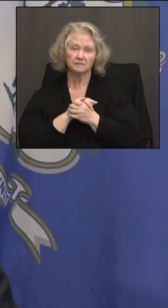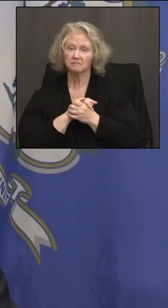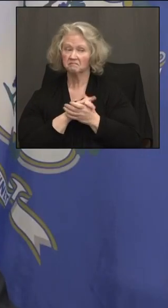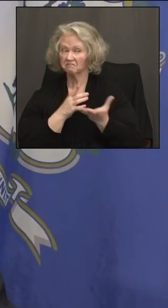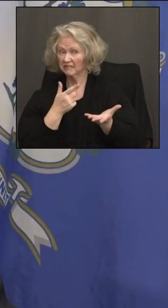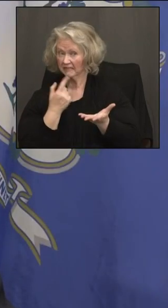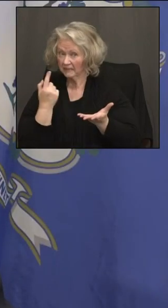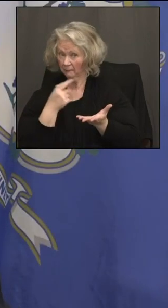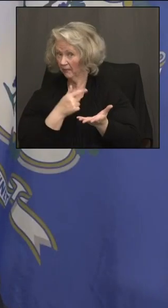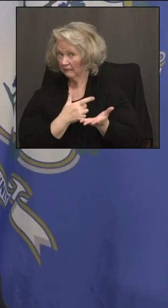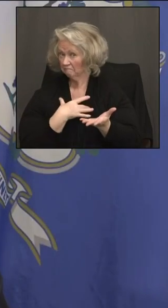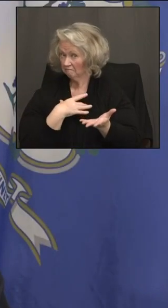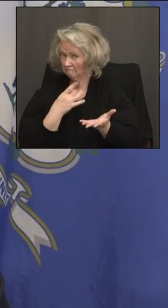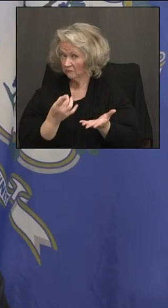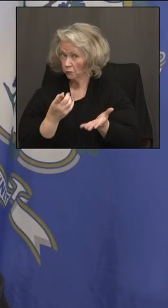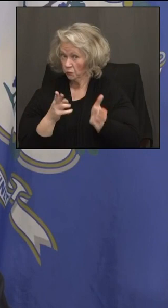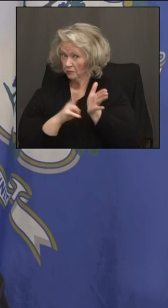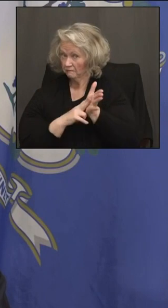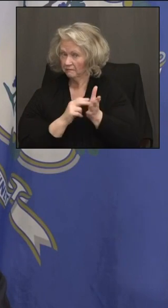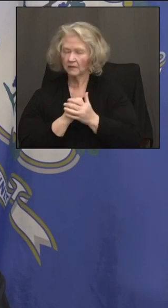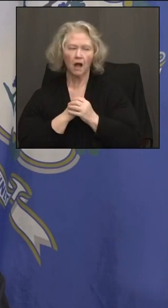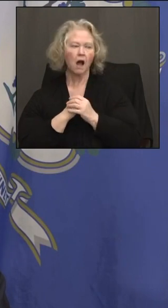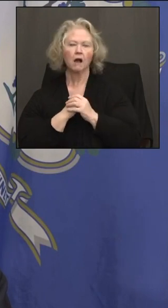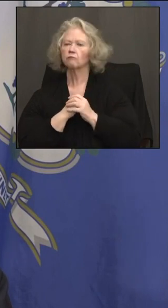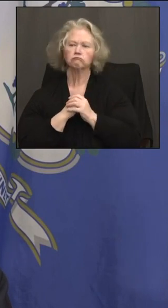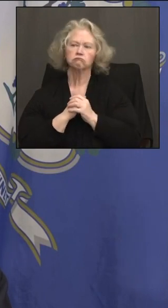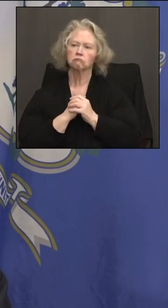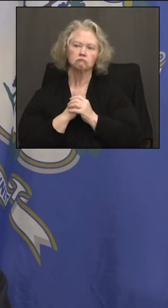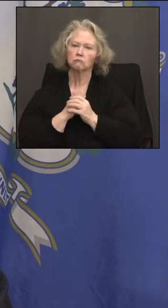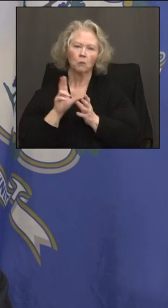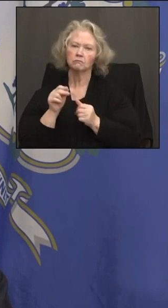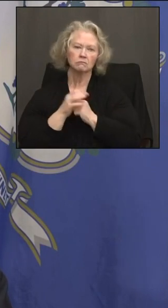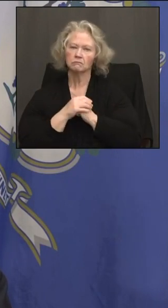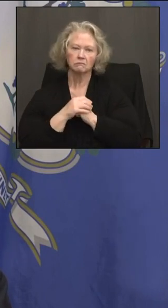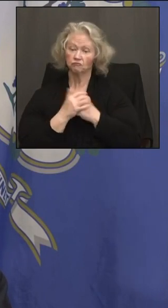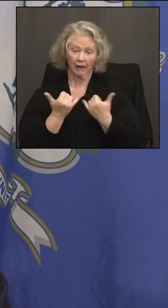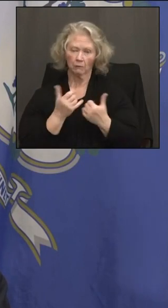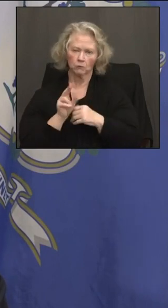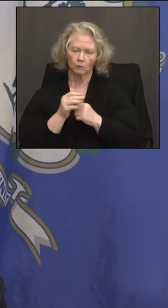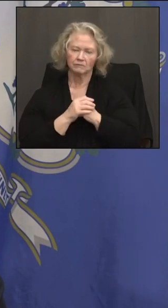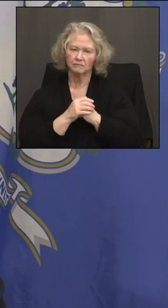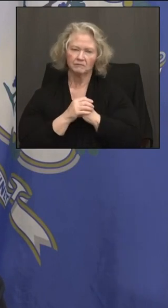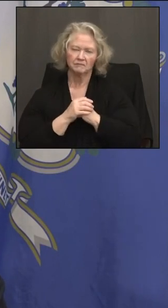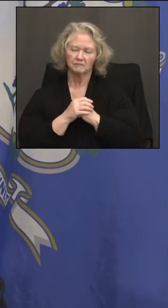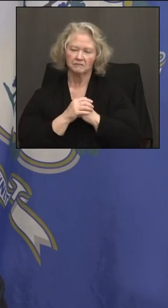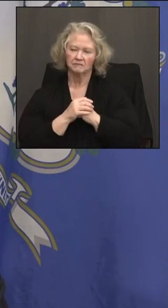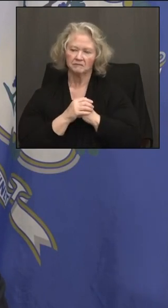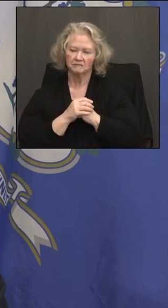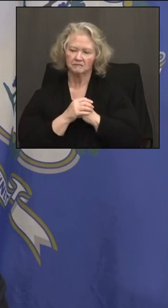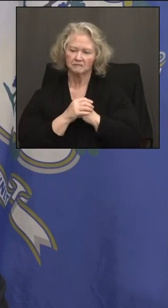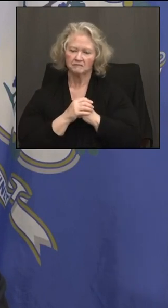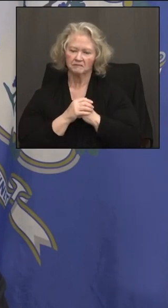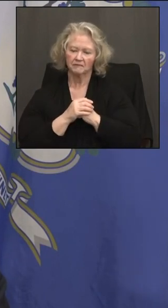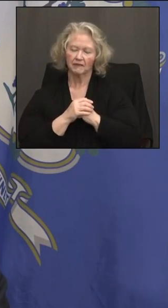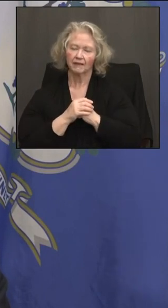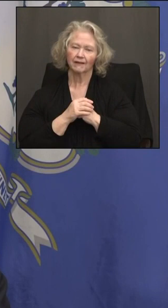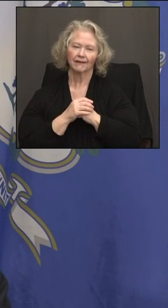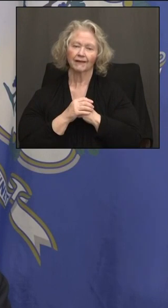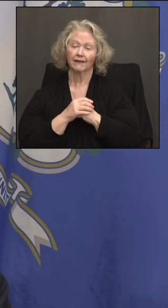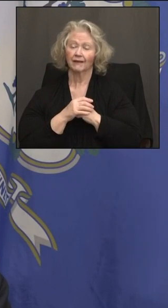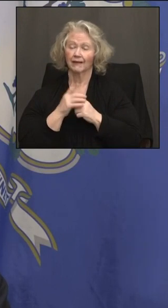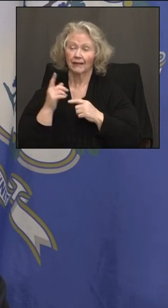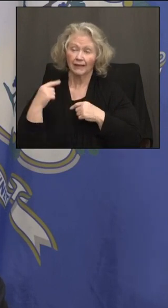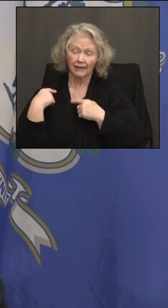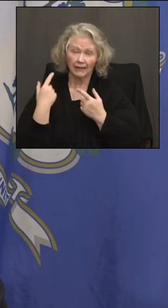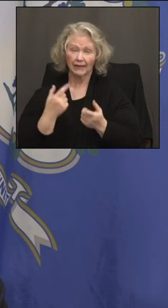Whether that seems like something you might sign. No, it's not something that I would sign. Alex, for the first time in many